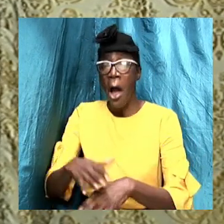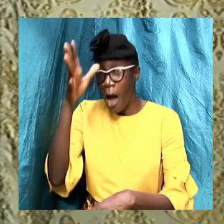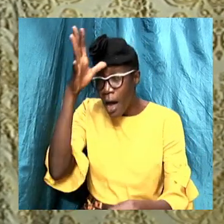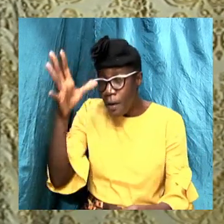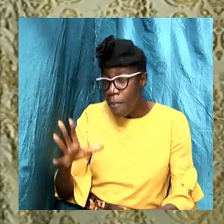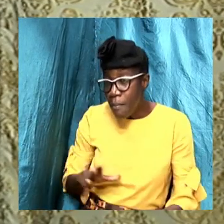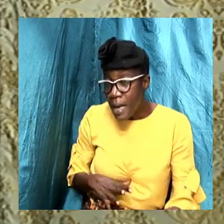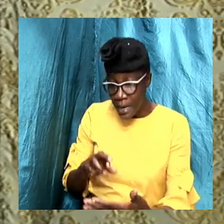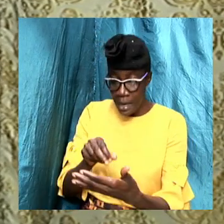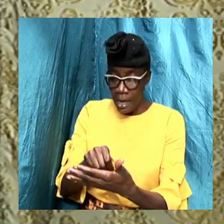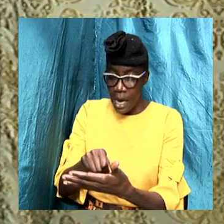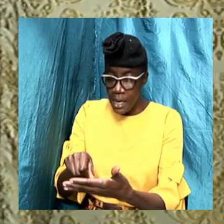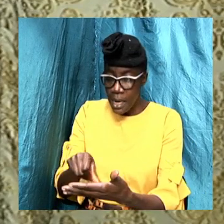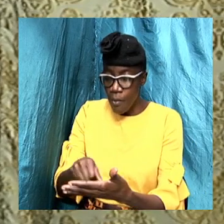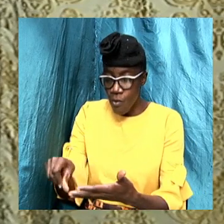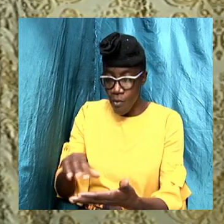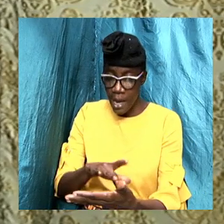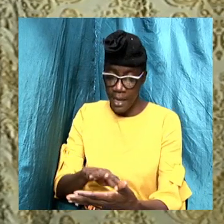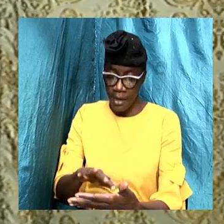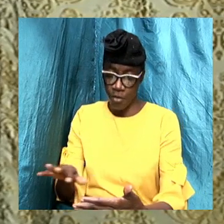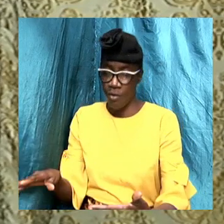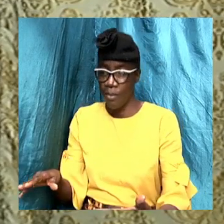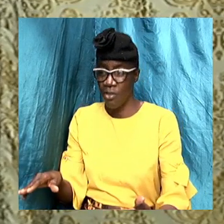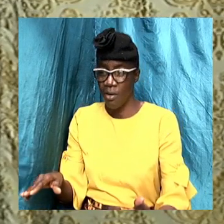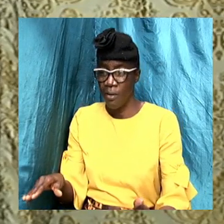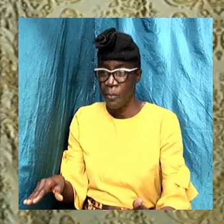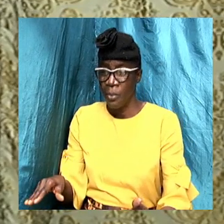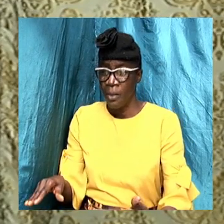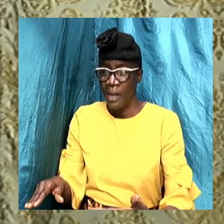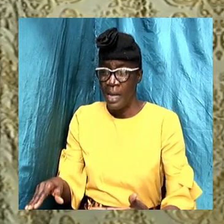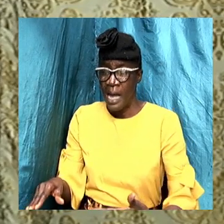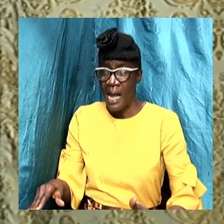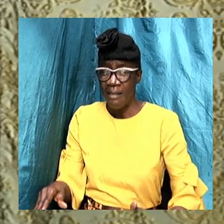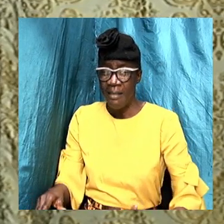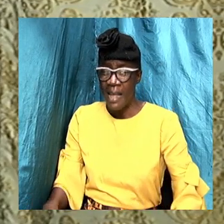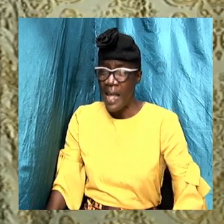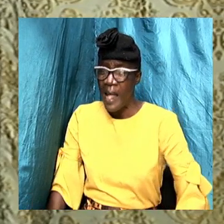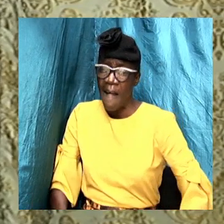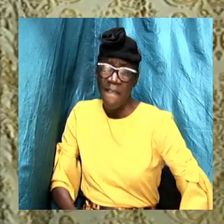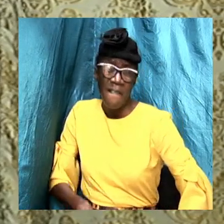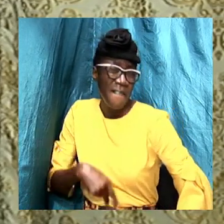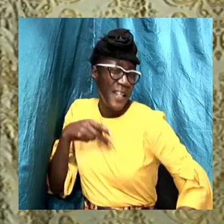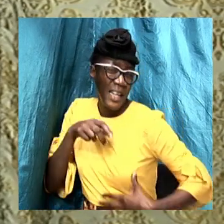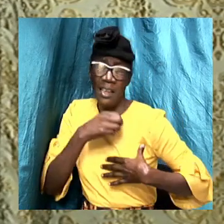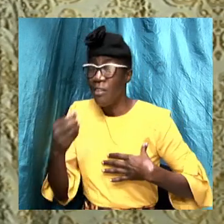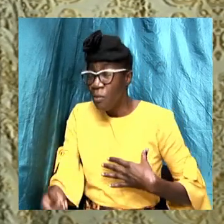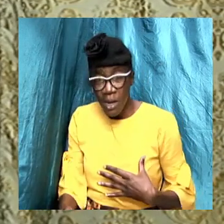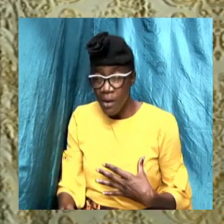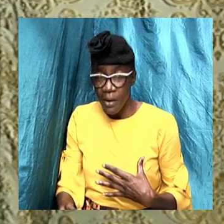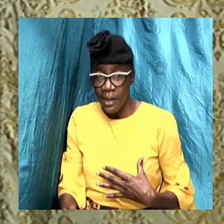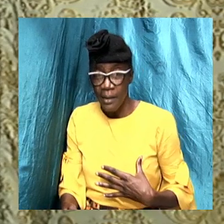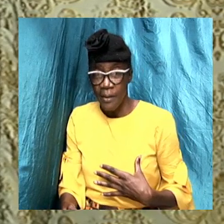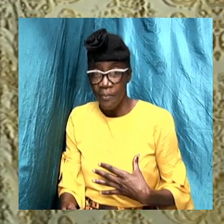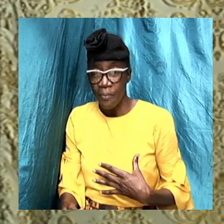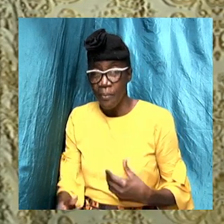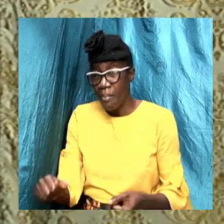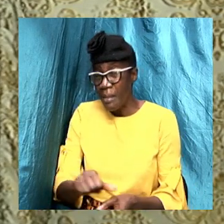the scriptures as they were inspired to. So we can take the Word of God. Anything, it is